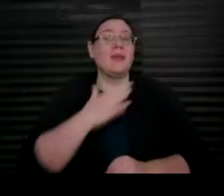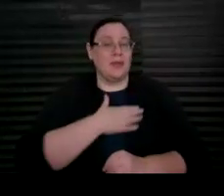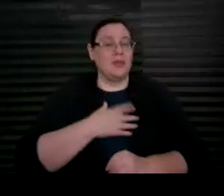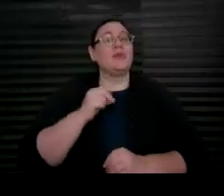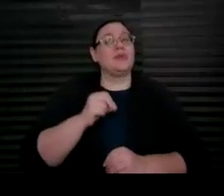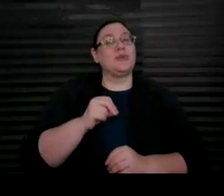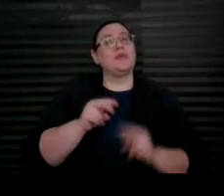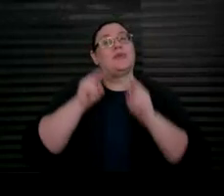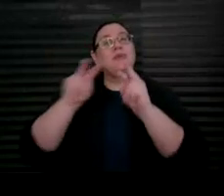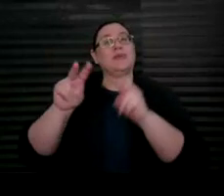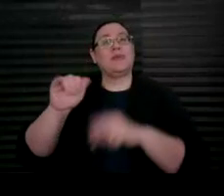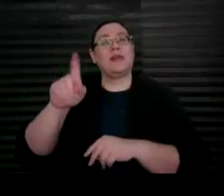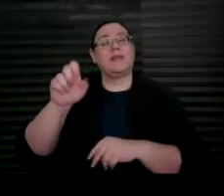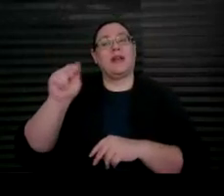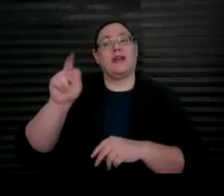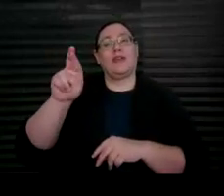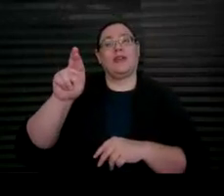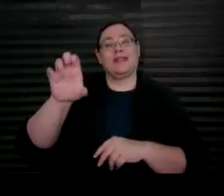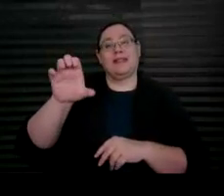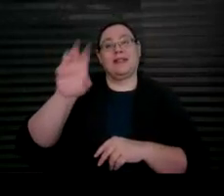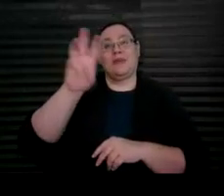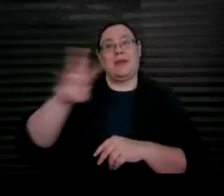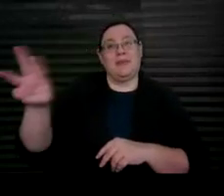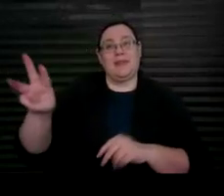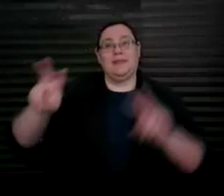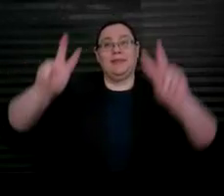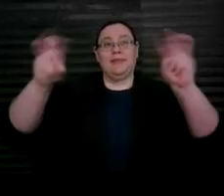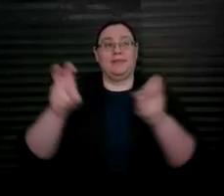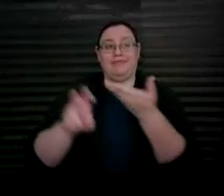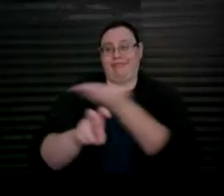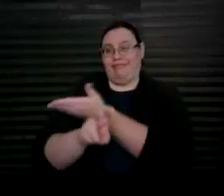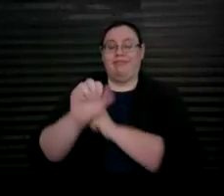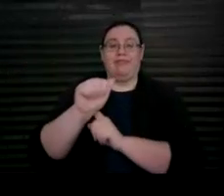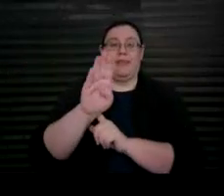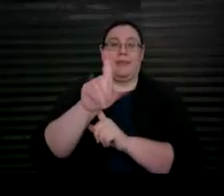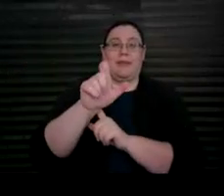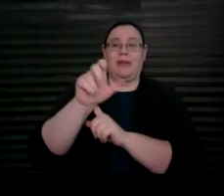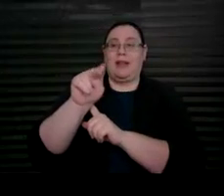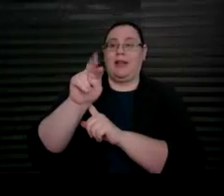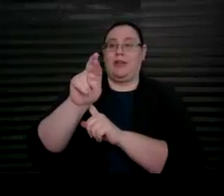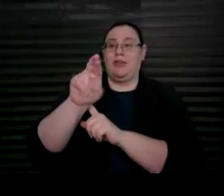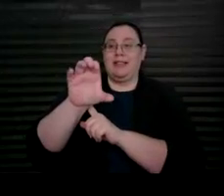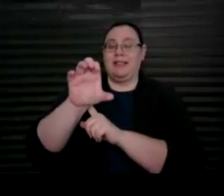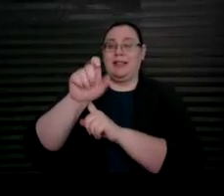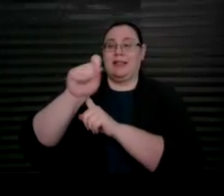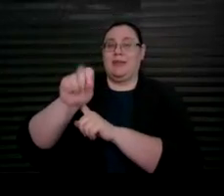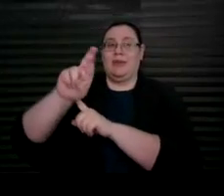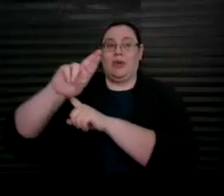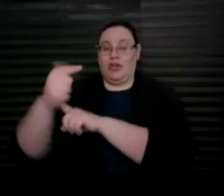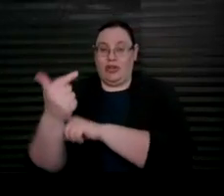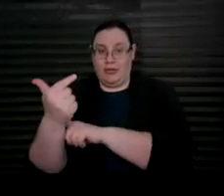ABLE-NRC website at ablenrc.org